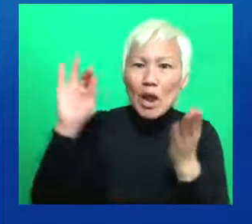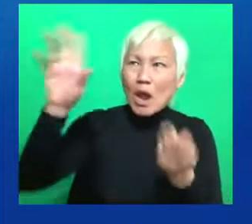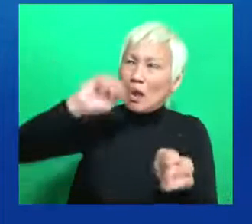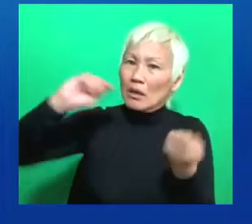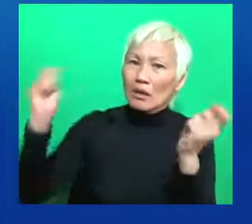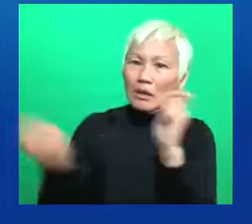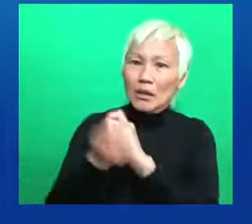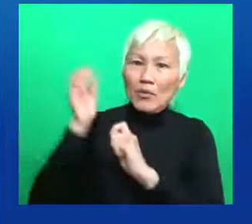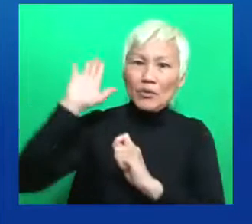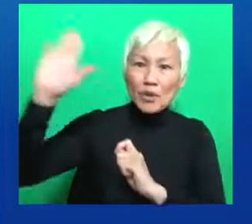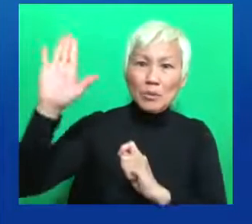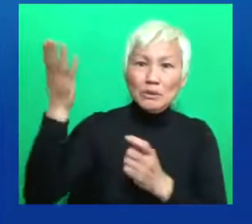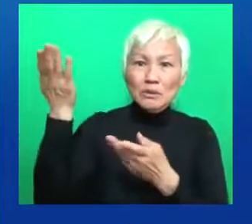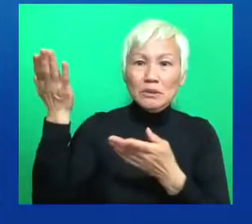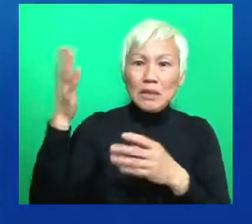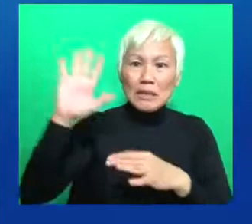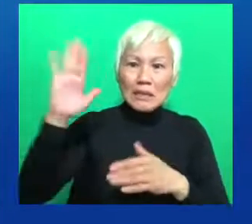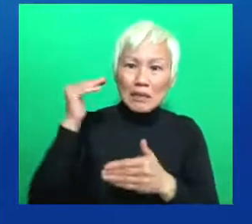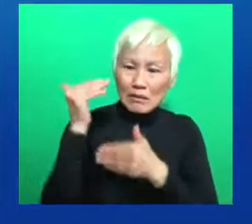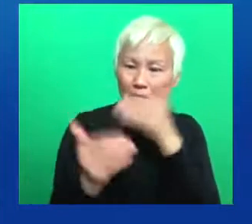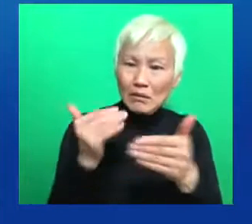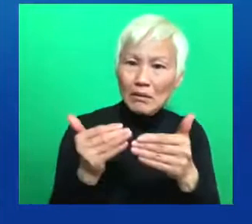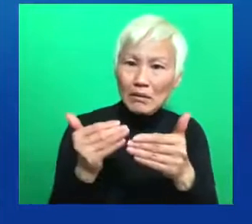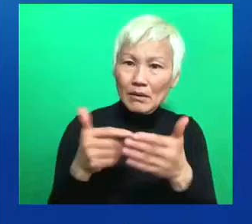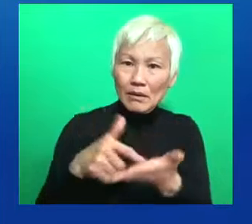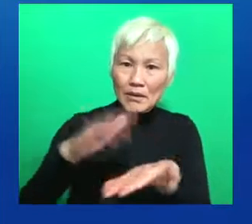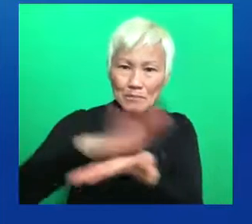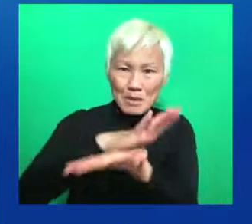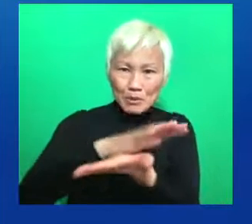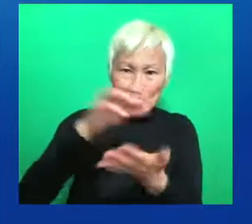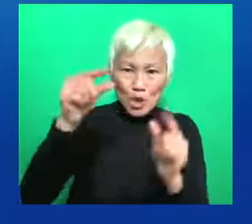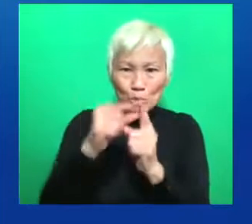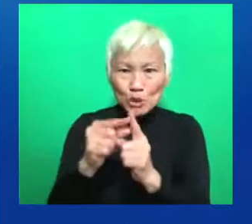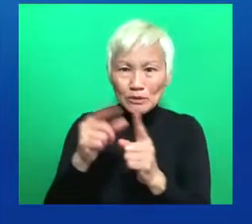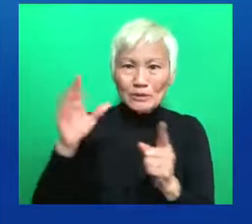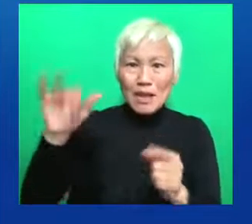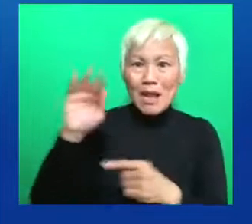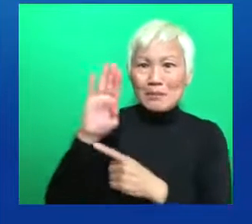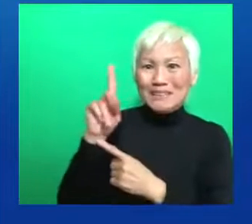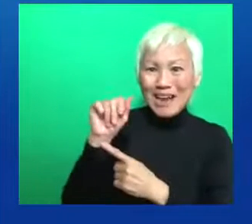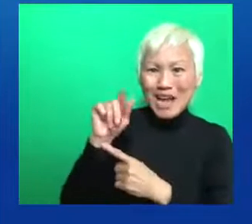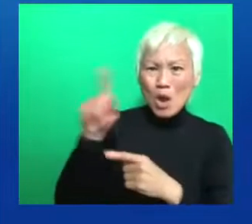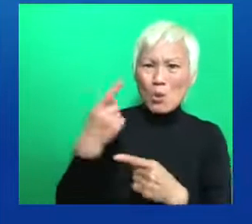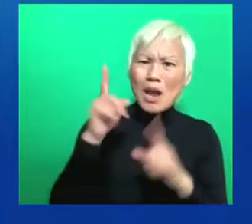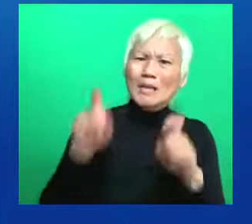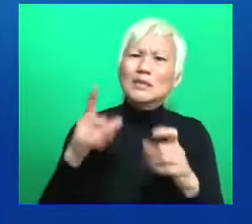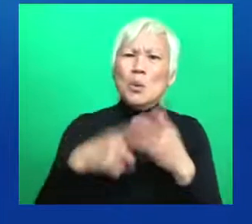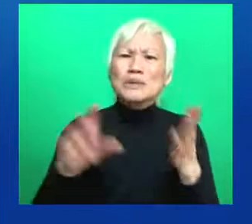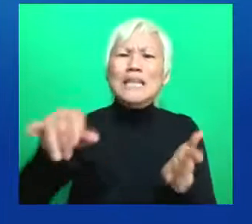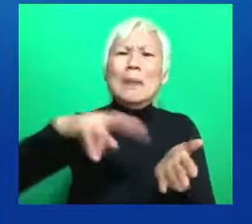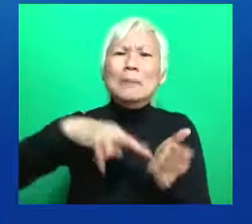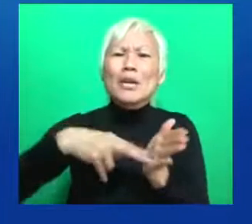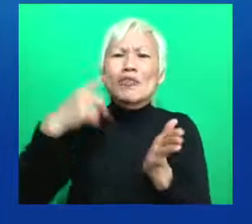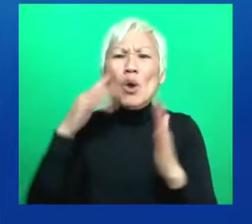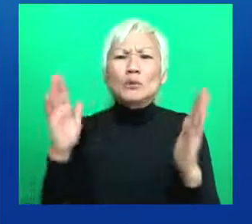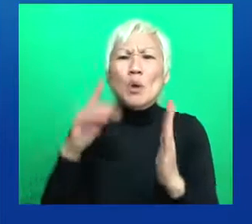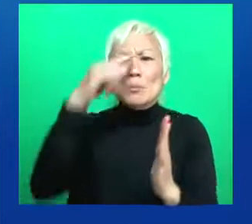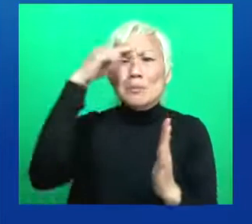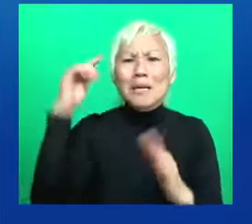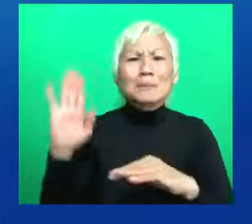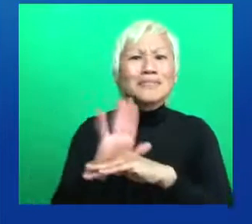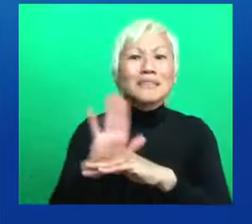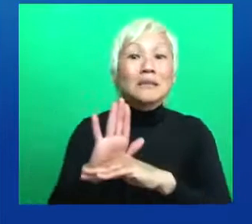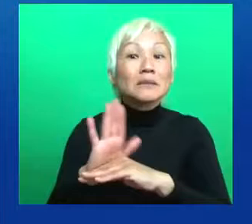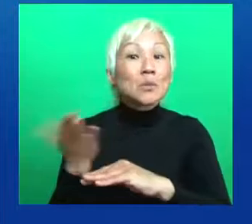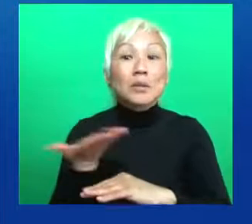get us there. We can shape an SBA that always asks, what does this mean for small black business justice as the starting point, just like my